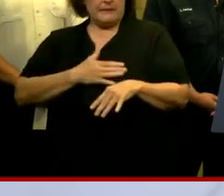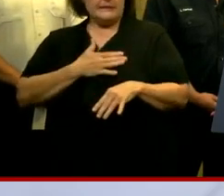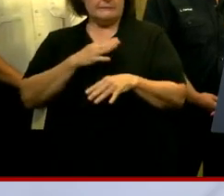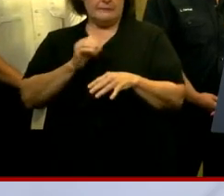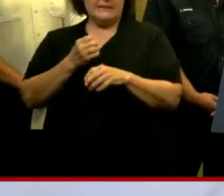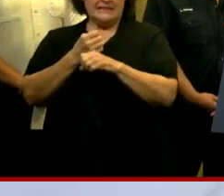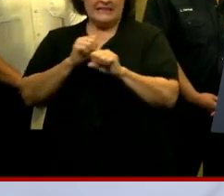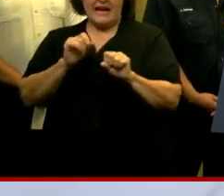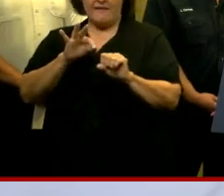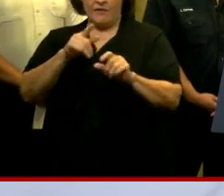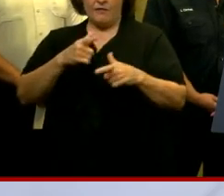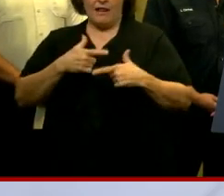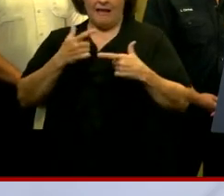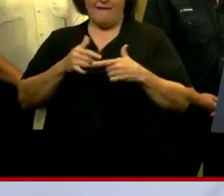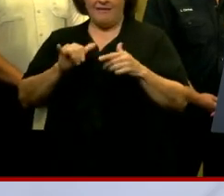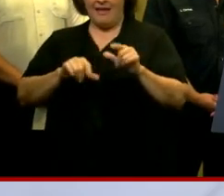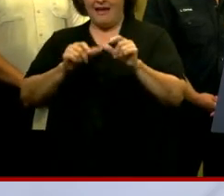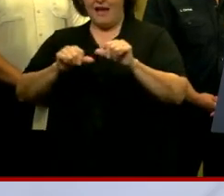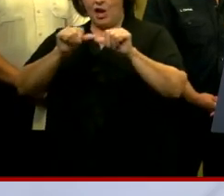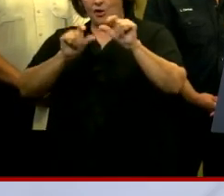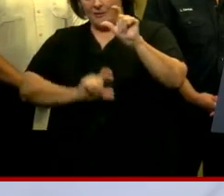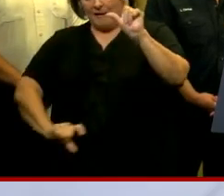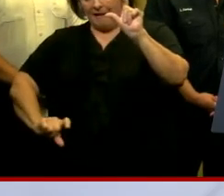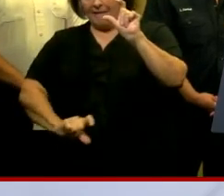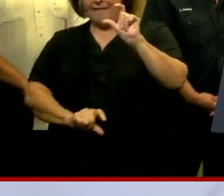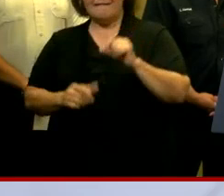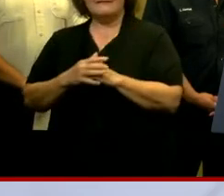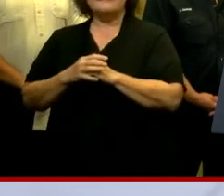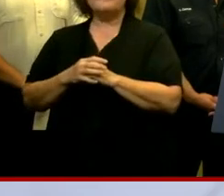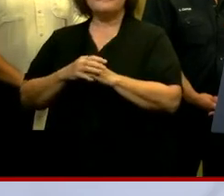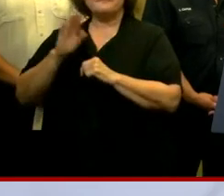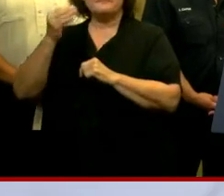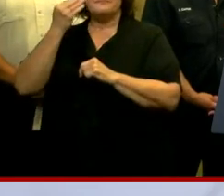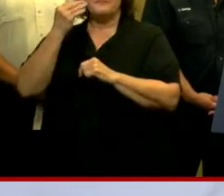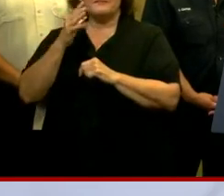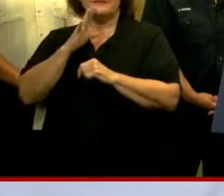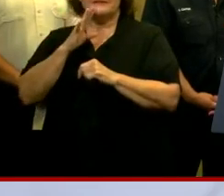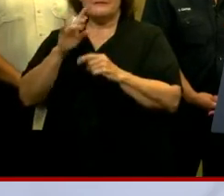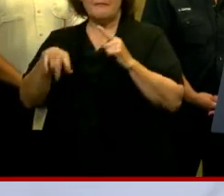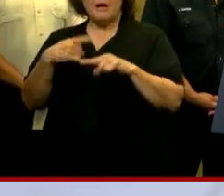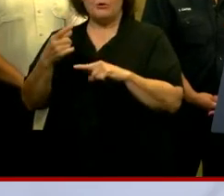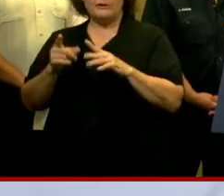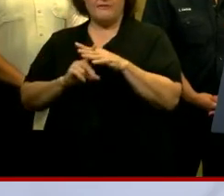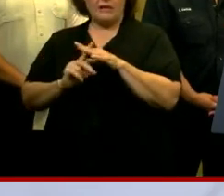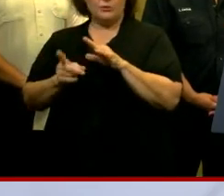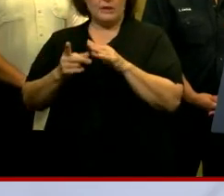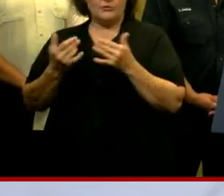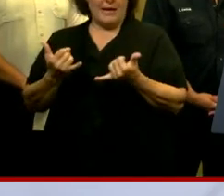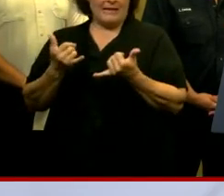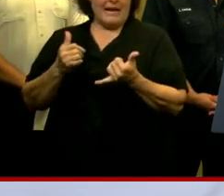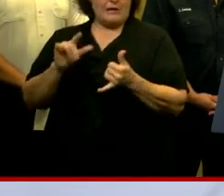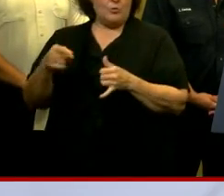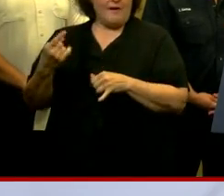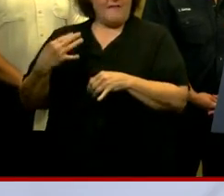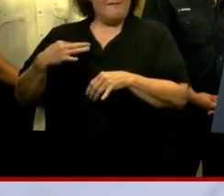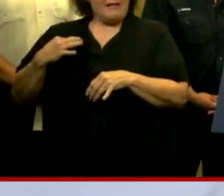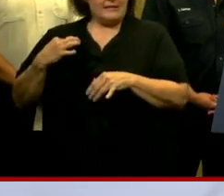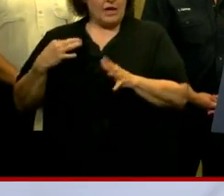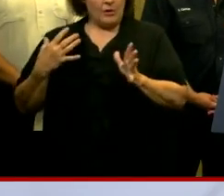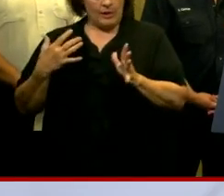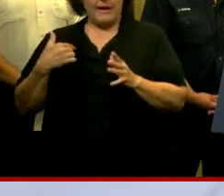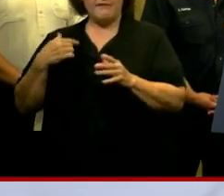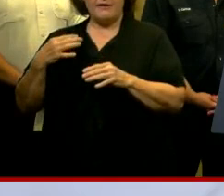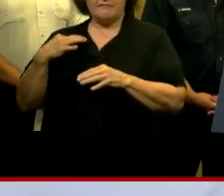levee protection in Orleans Parish. Again, the mayor mentioned all evacuations are voluntary. We do have a voluntary